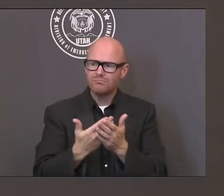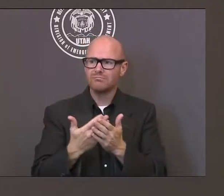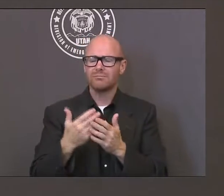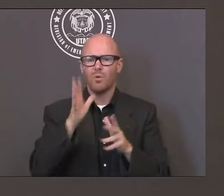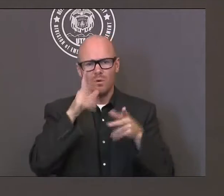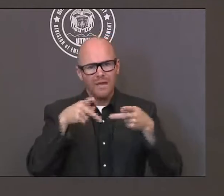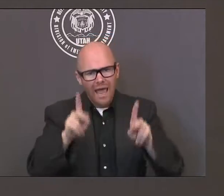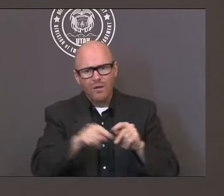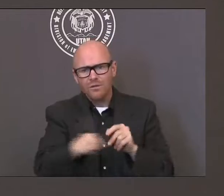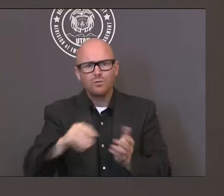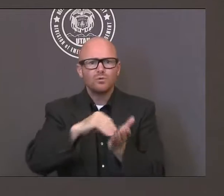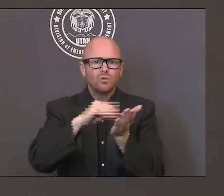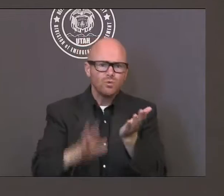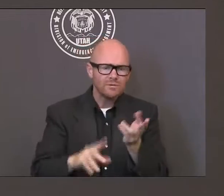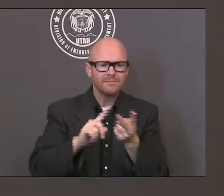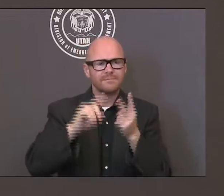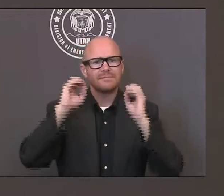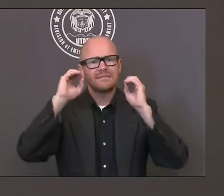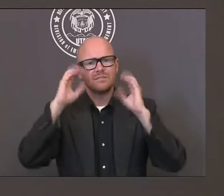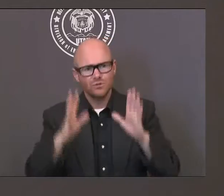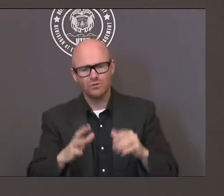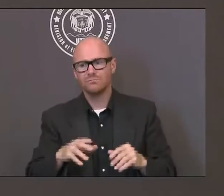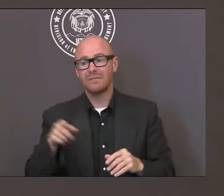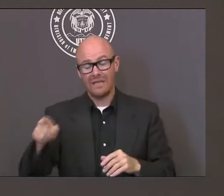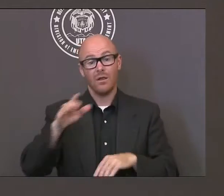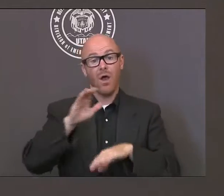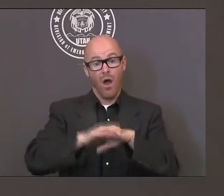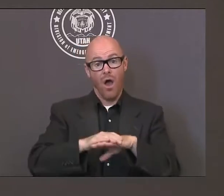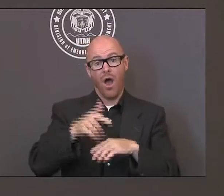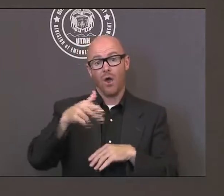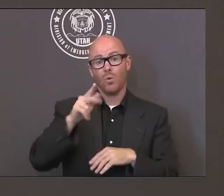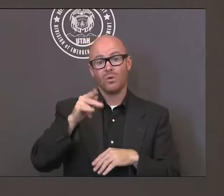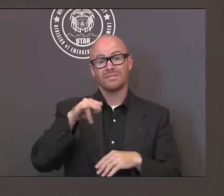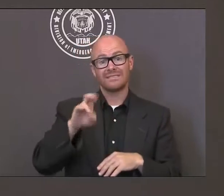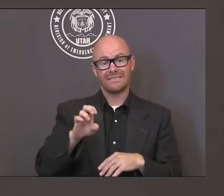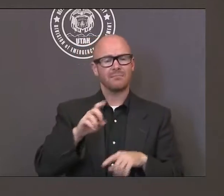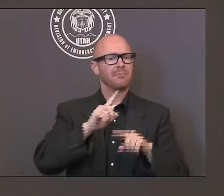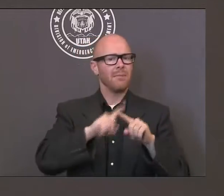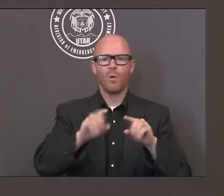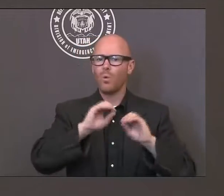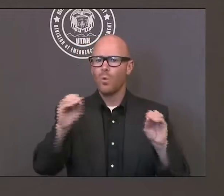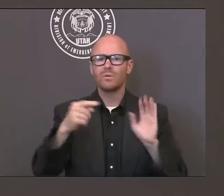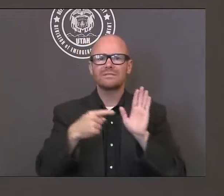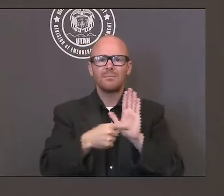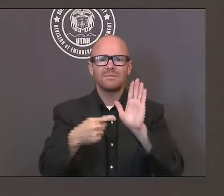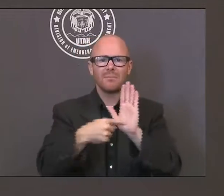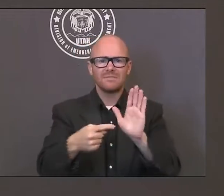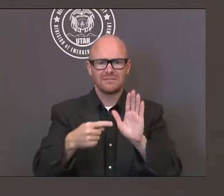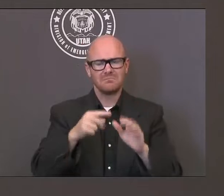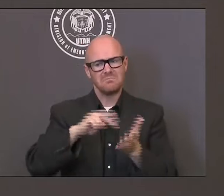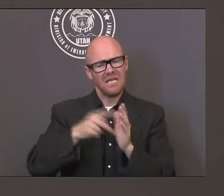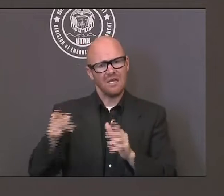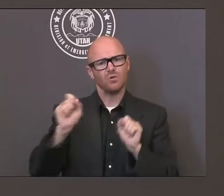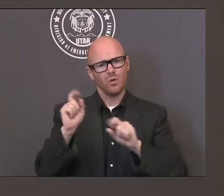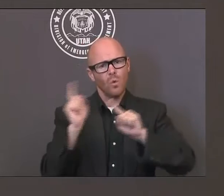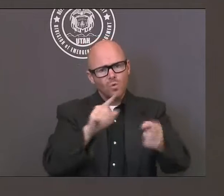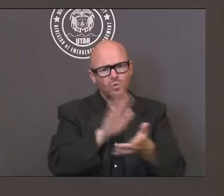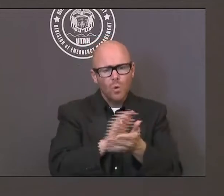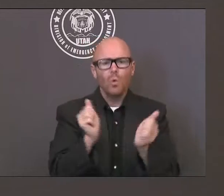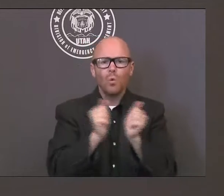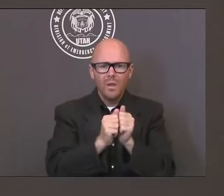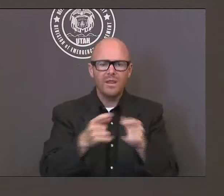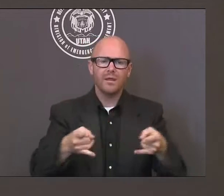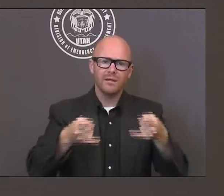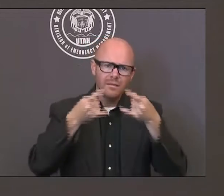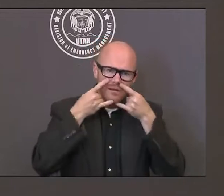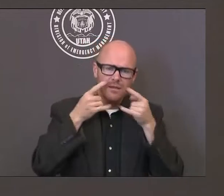and teachers who were on quarantine but had no symptoms to attend school if they were able to wear a face covering and practice social distancing you know we got